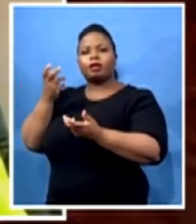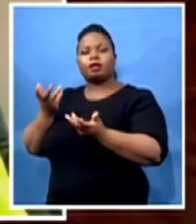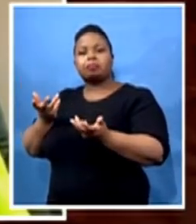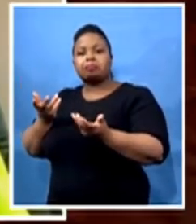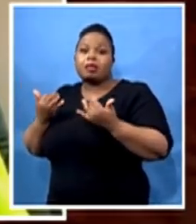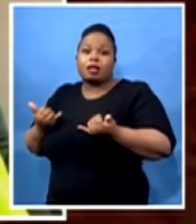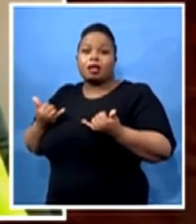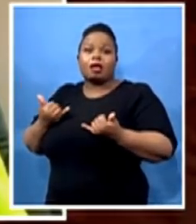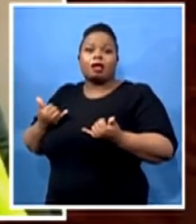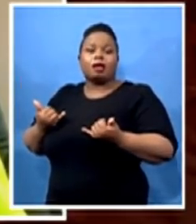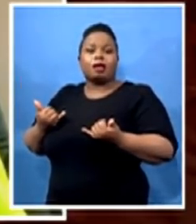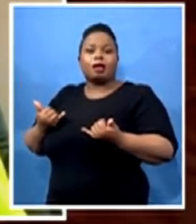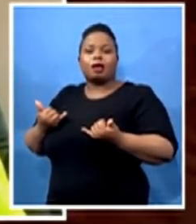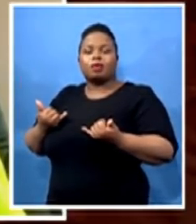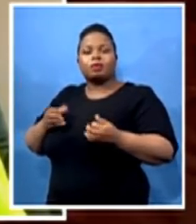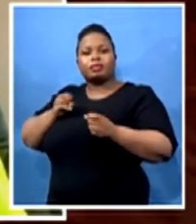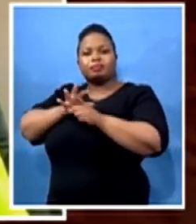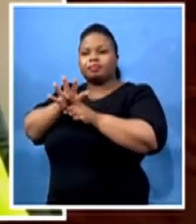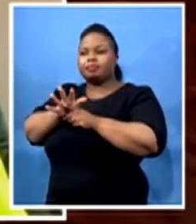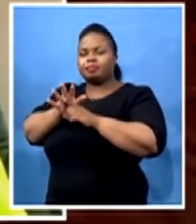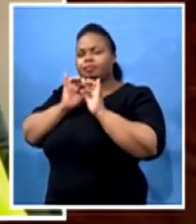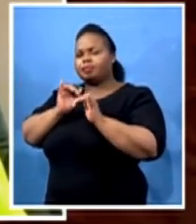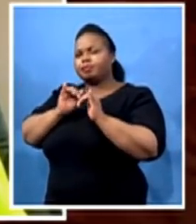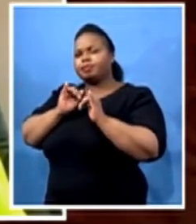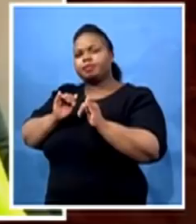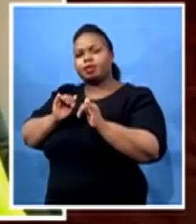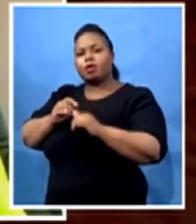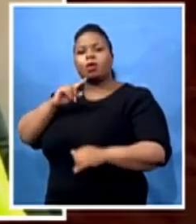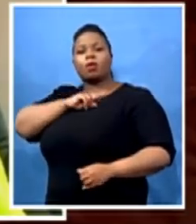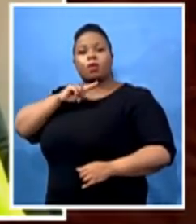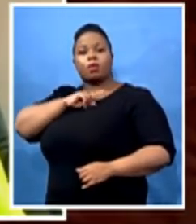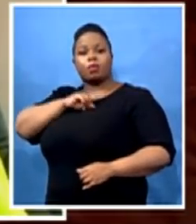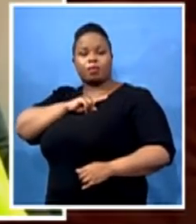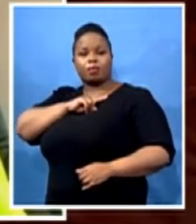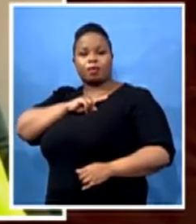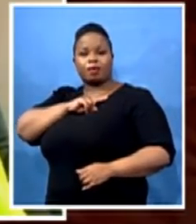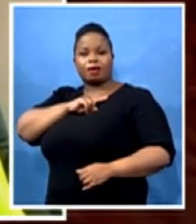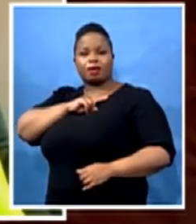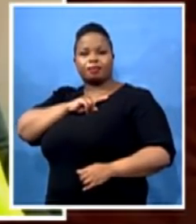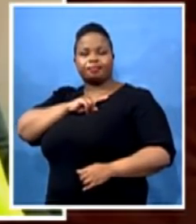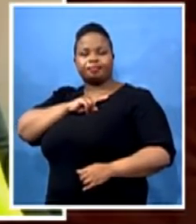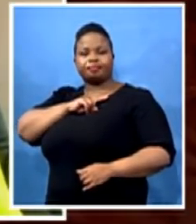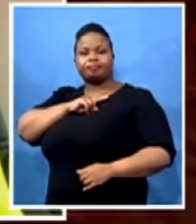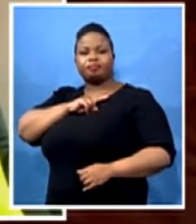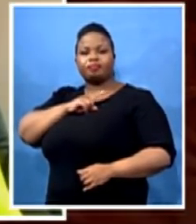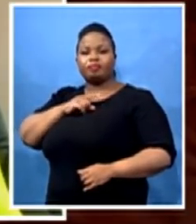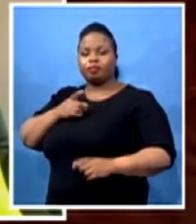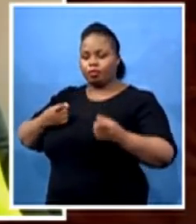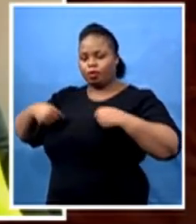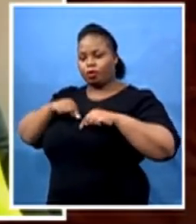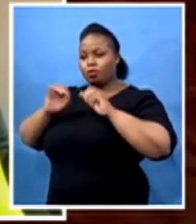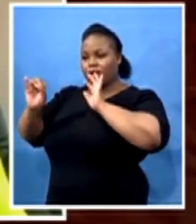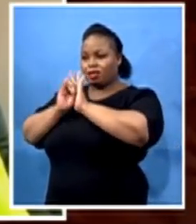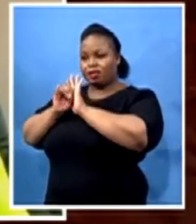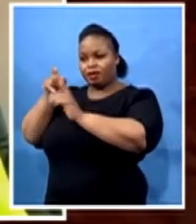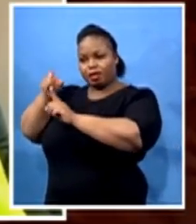badly by the fact that when we identify a person who meets the criteria for